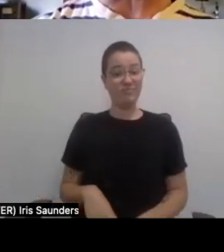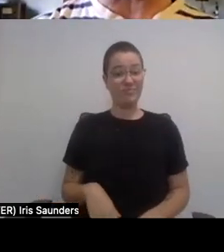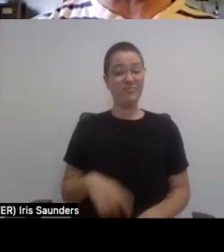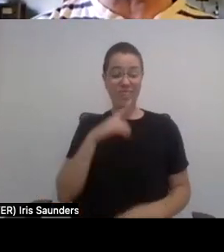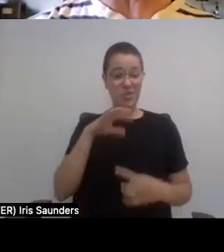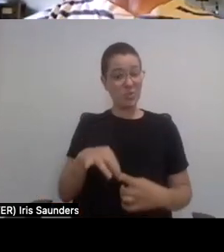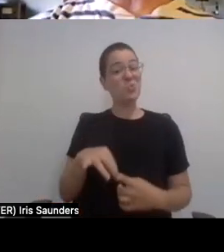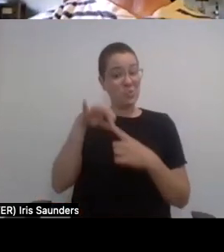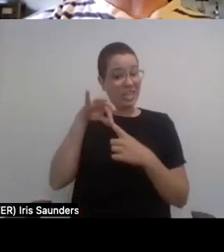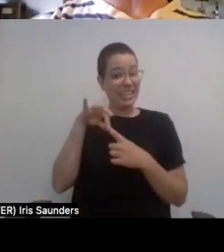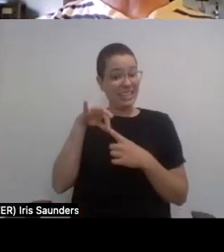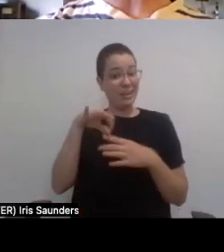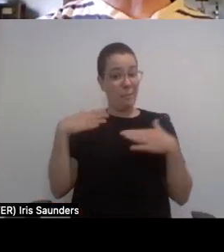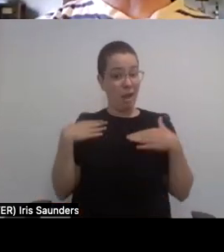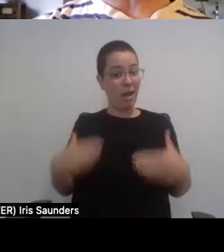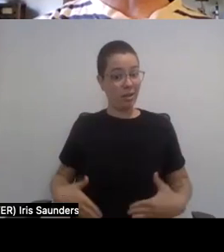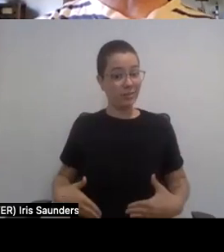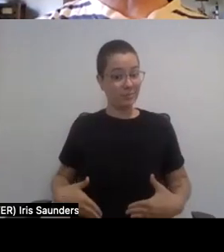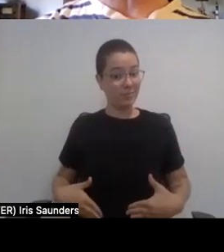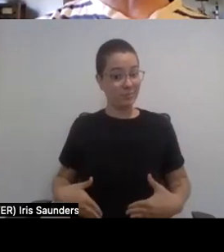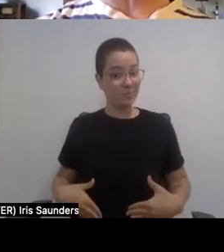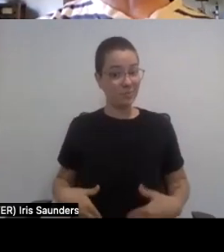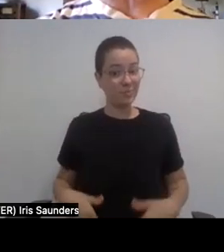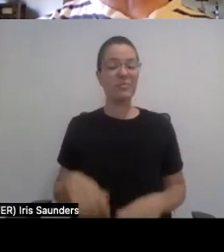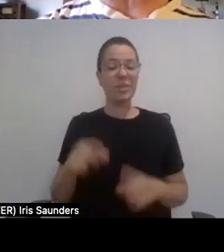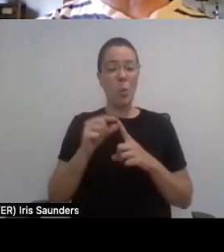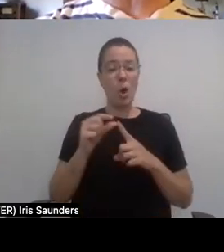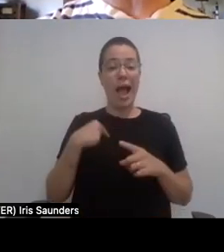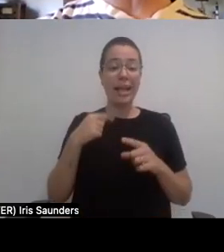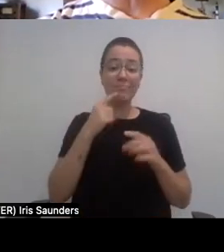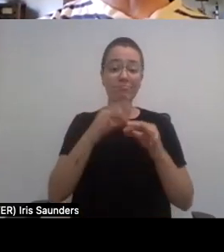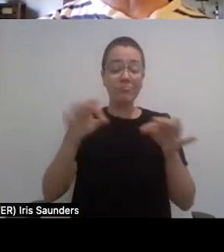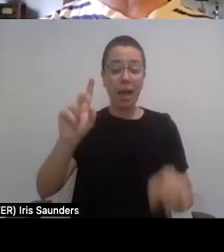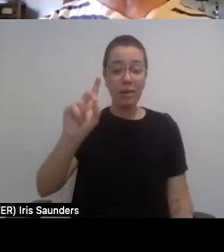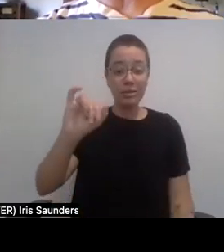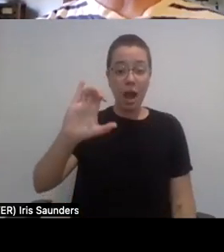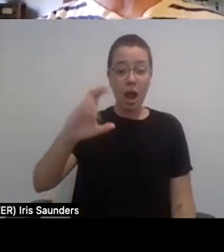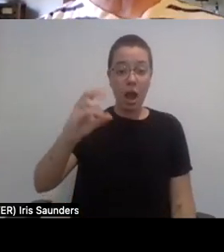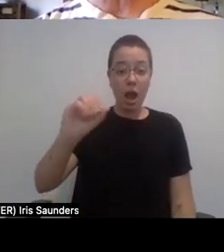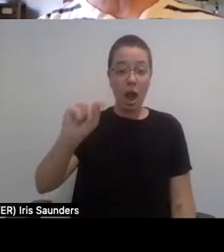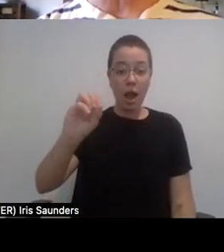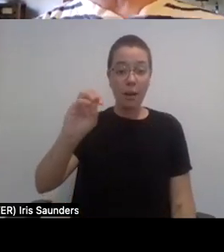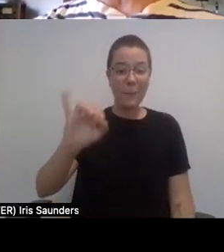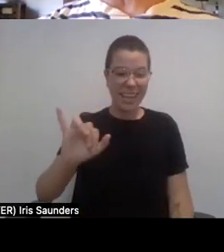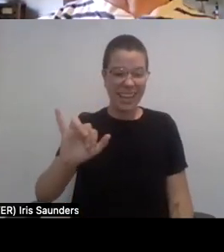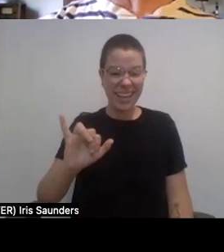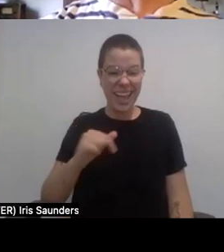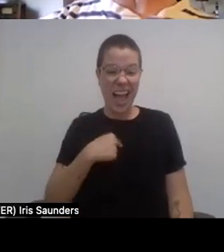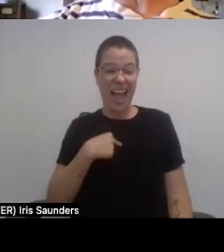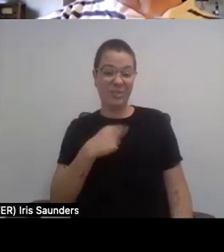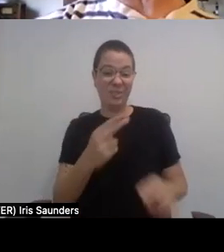unique dichotomy. Dichotomy is a word I use to describe my life a lot because I'm disabled and yet